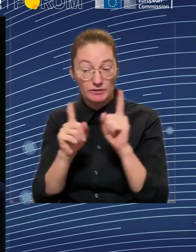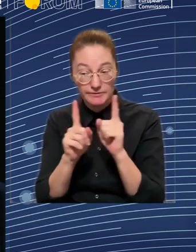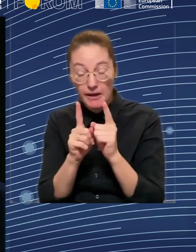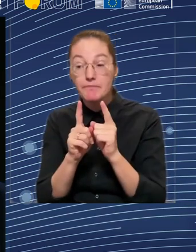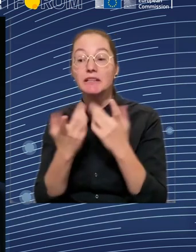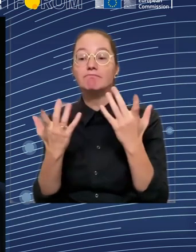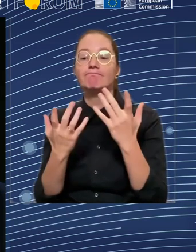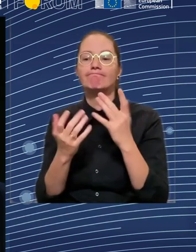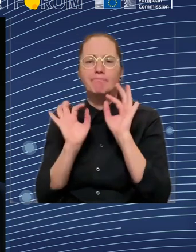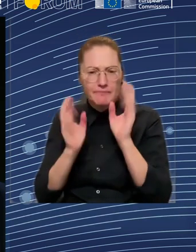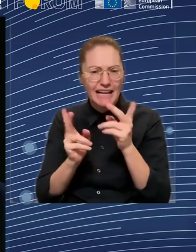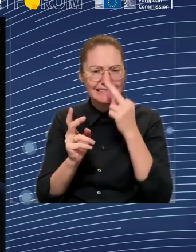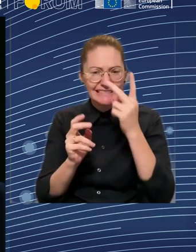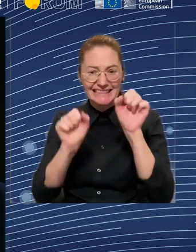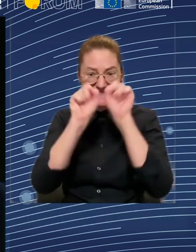Yes, Kenneth.